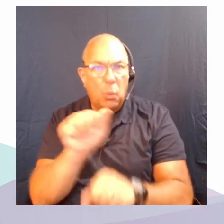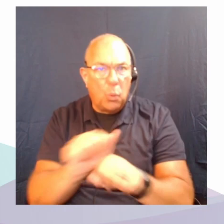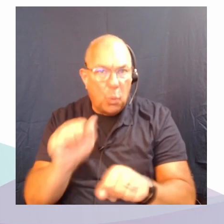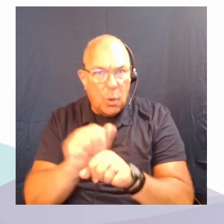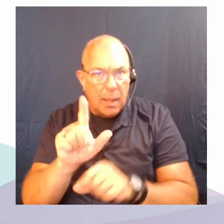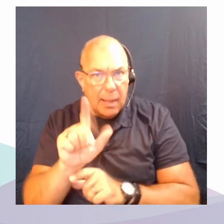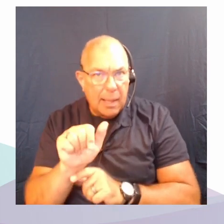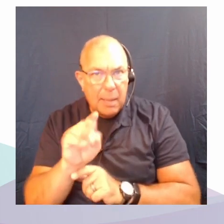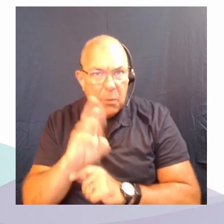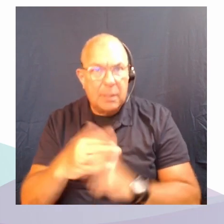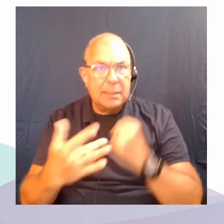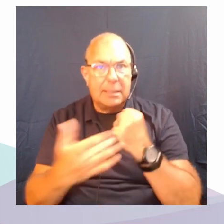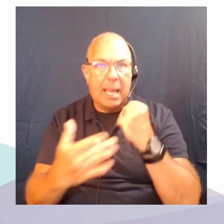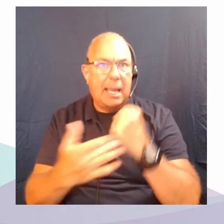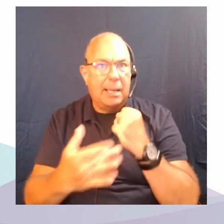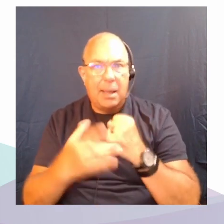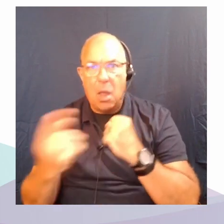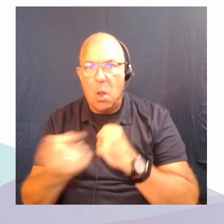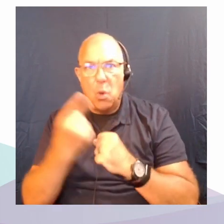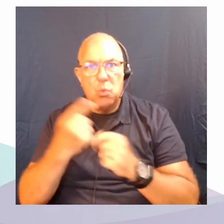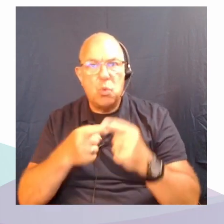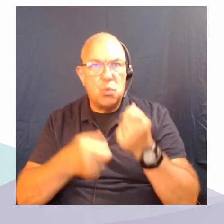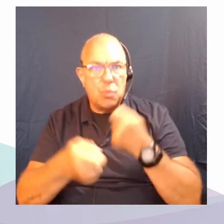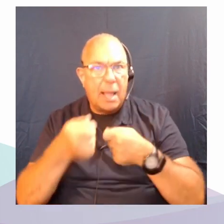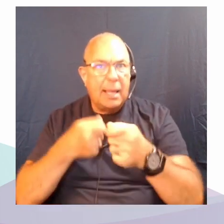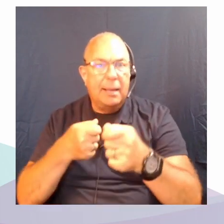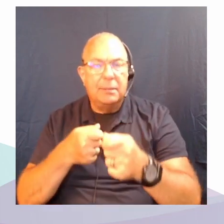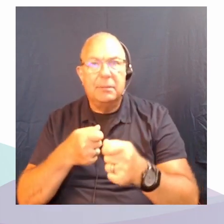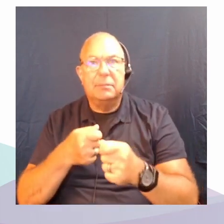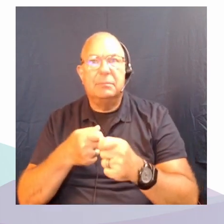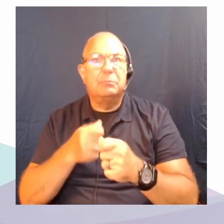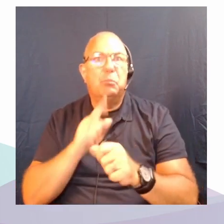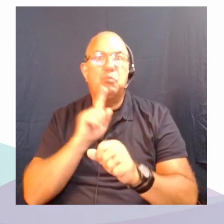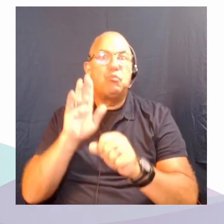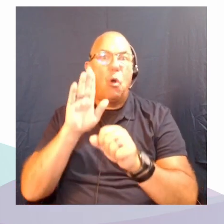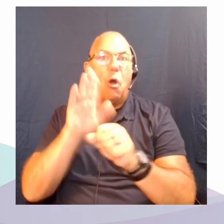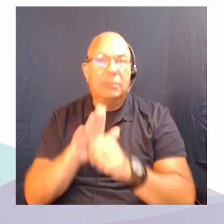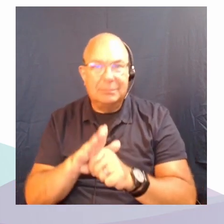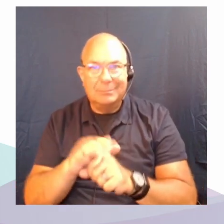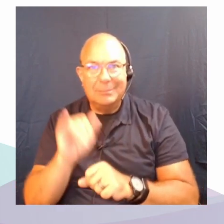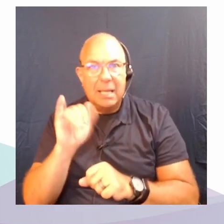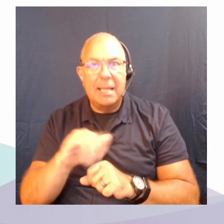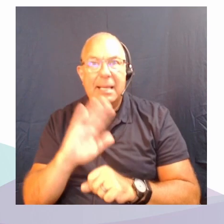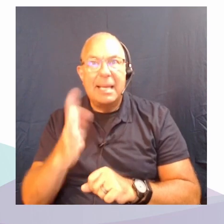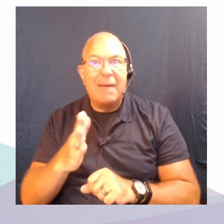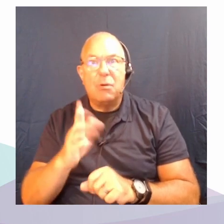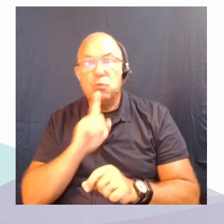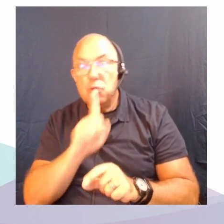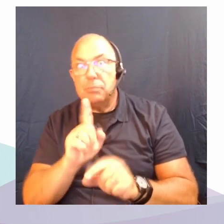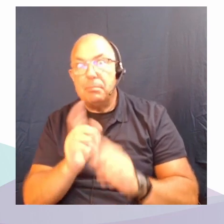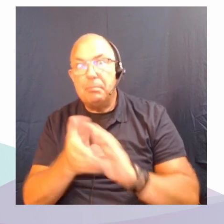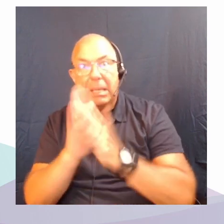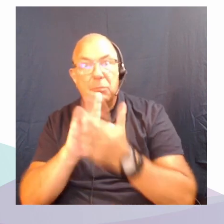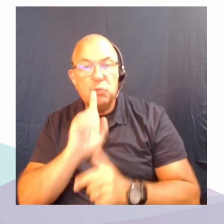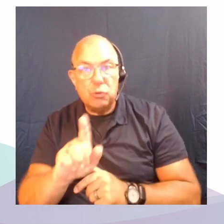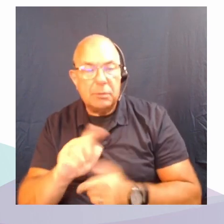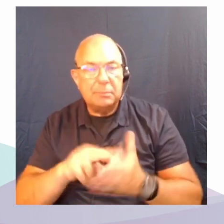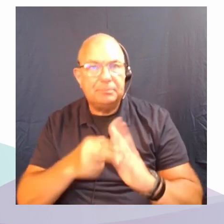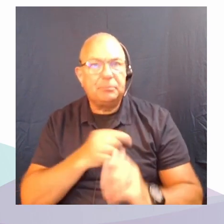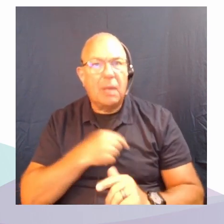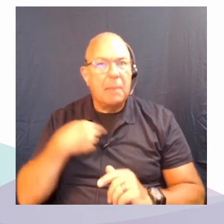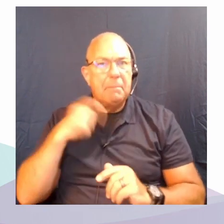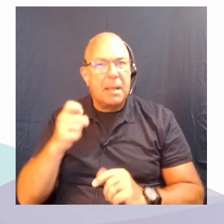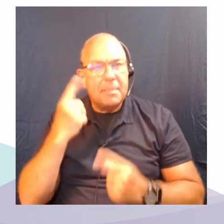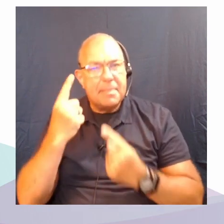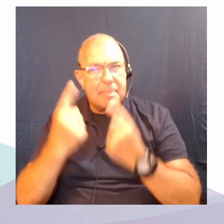supposed to replace the ever promise that never actualizes, right? And so we need to think about how we're doing